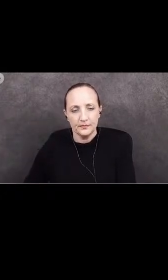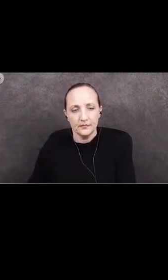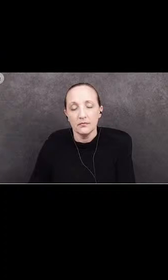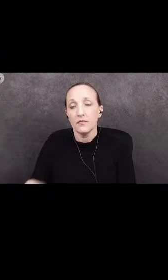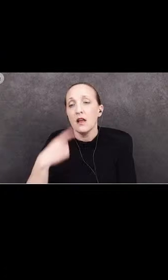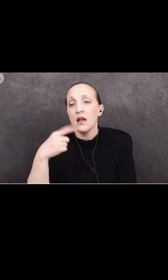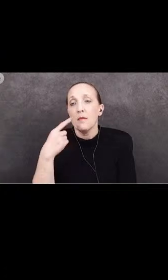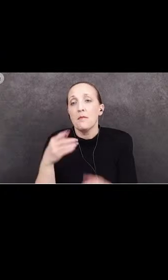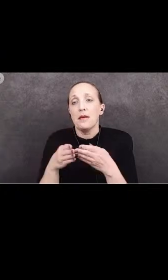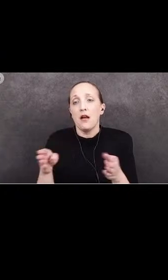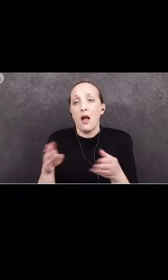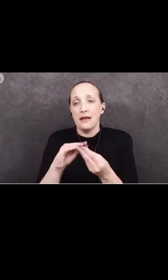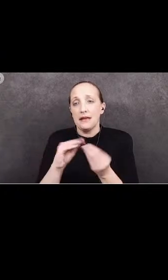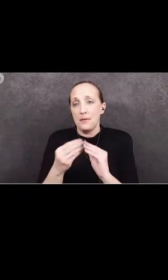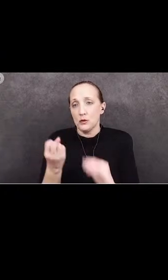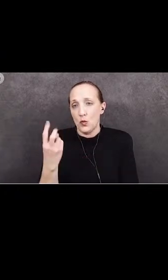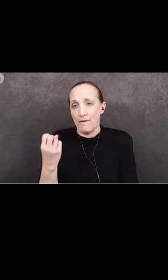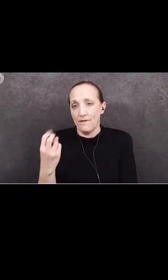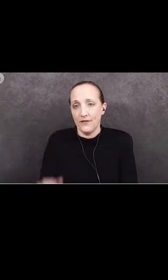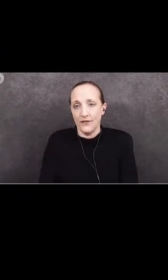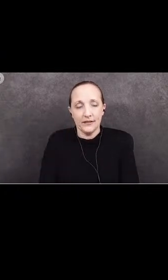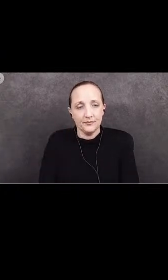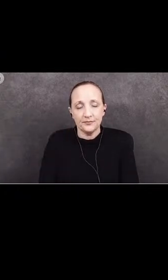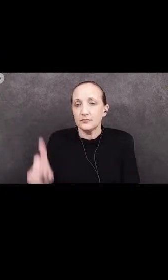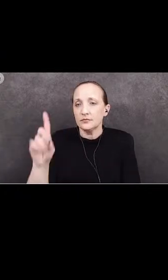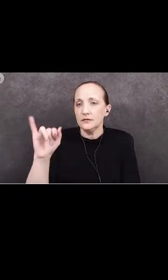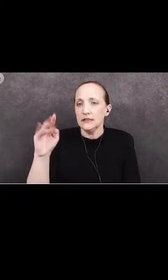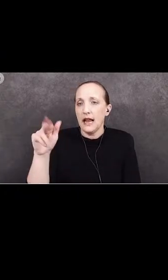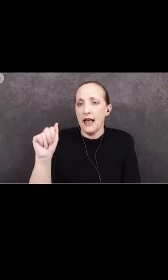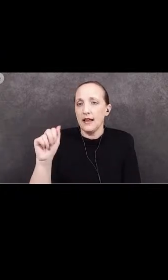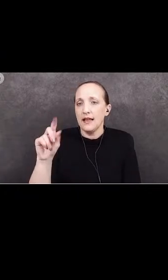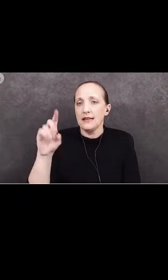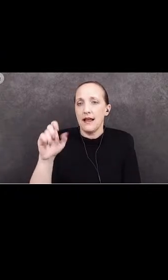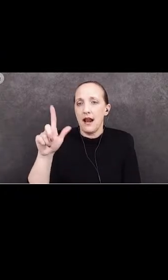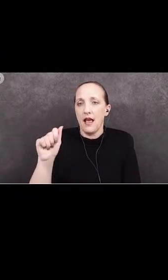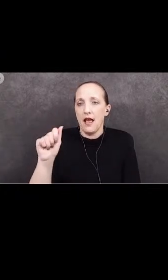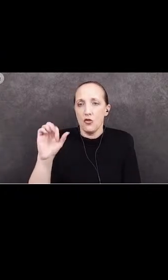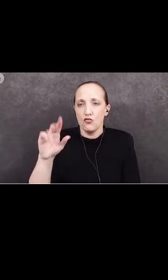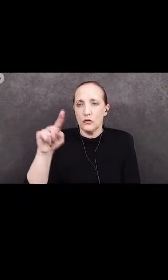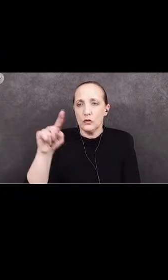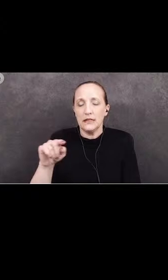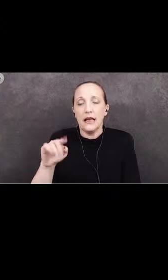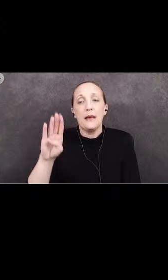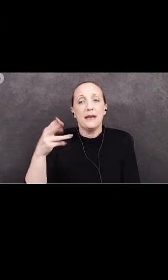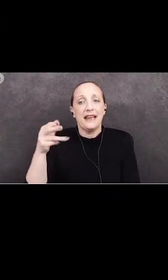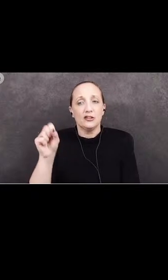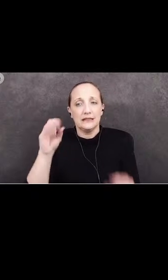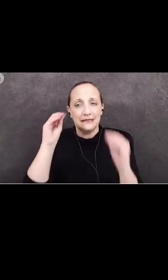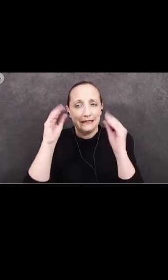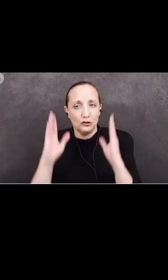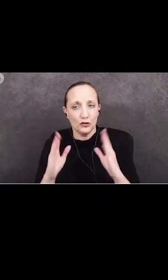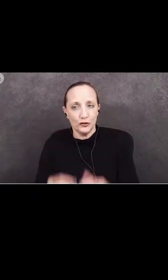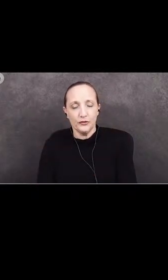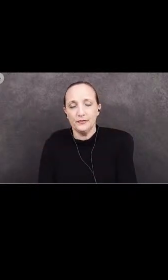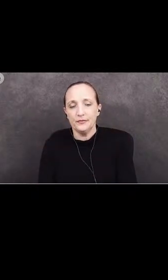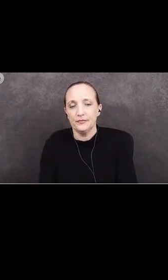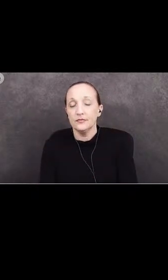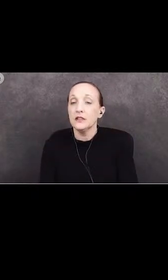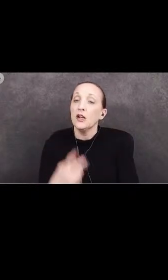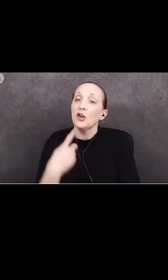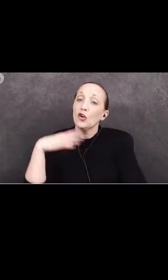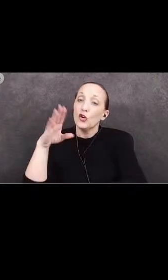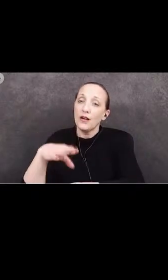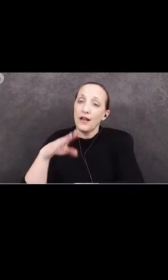Public Comment Number 12 Diana De La Cruz, Bloomington High School Teacher Good